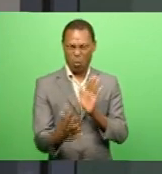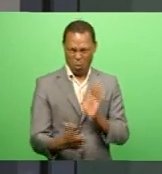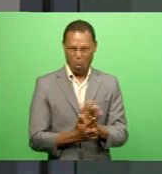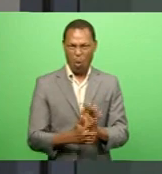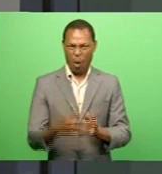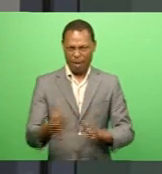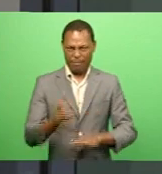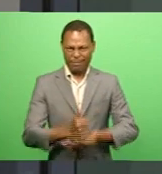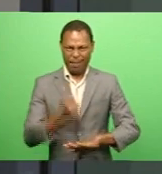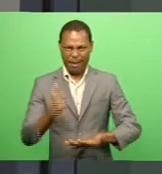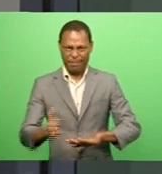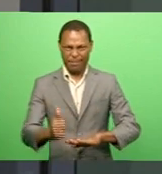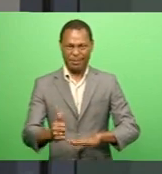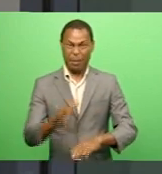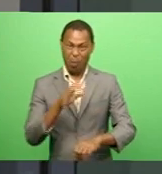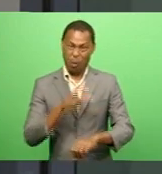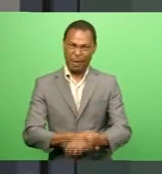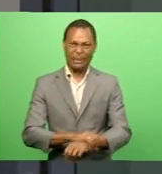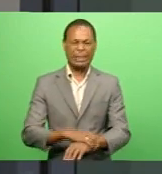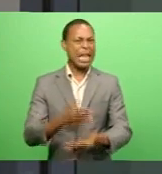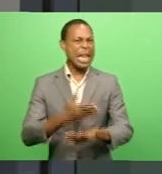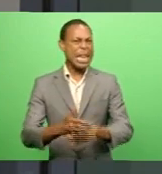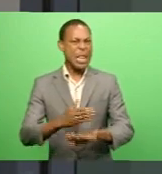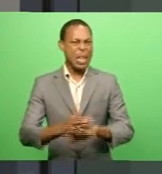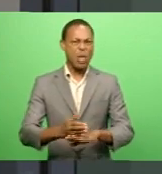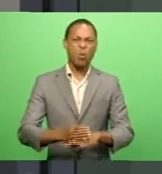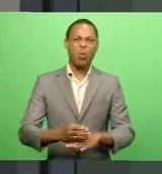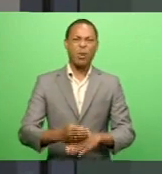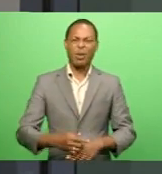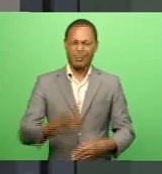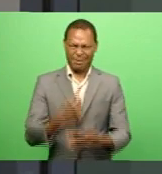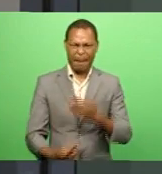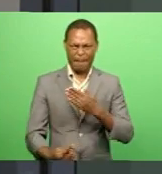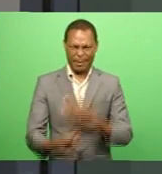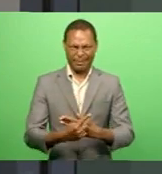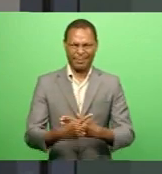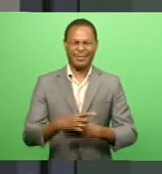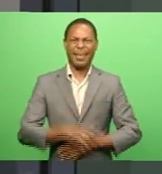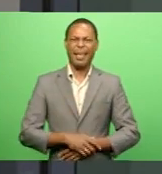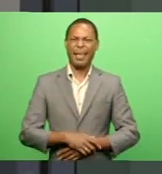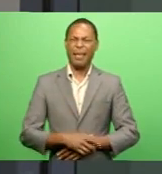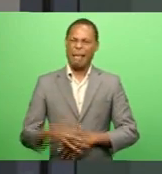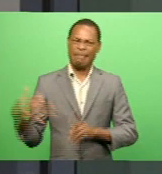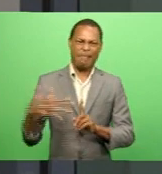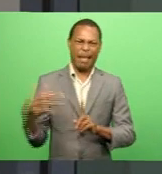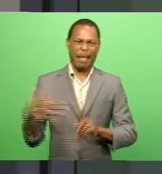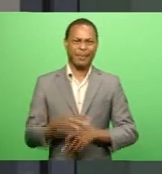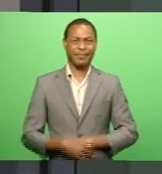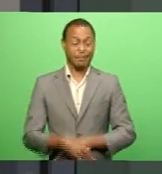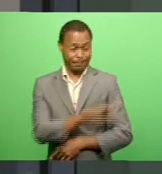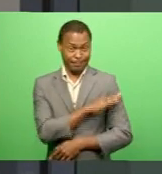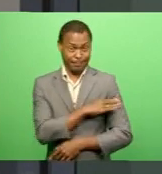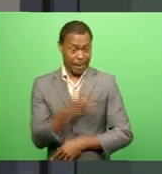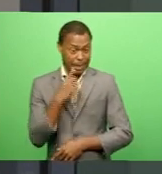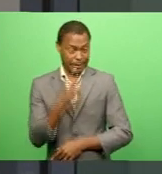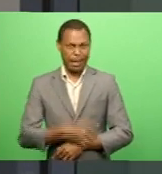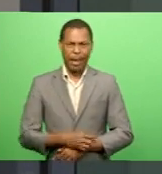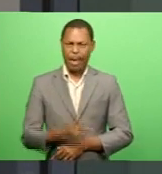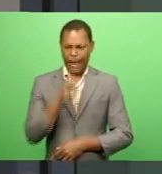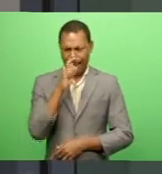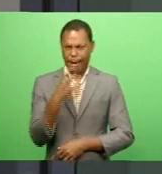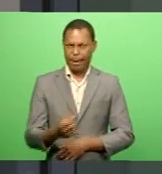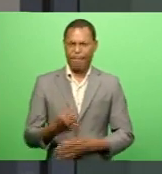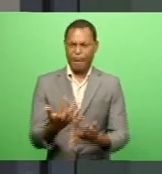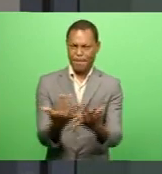in the context of new and evolving criminal threats Now, Mbaini Marama says that they cannot preserve public safety in the